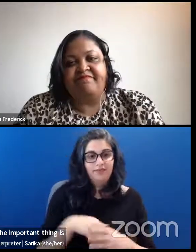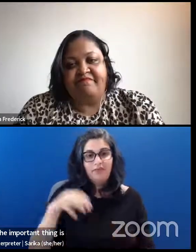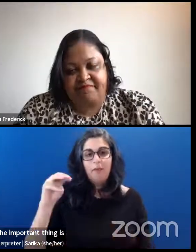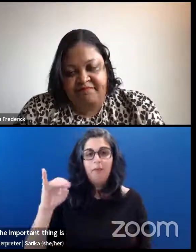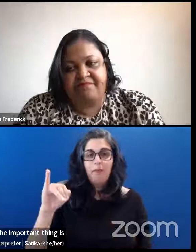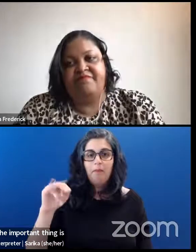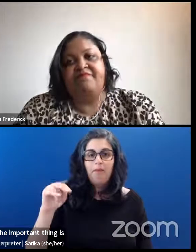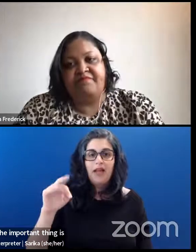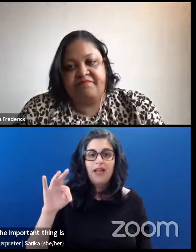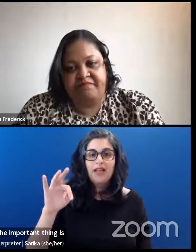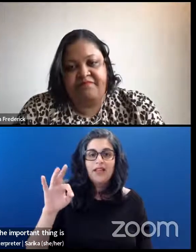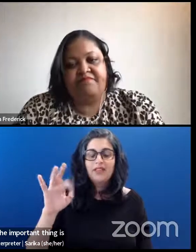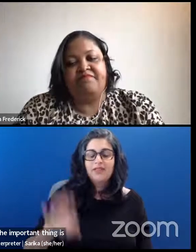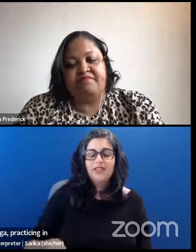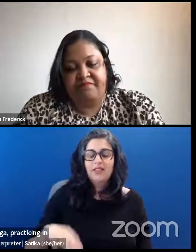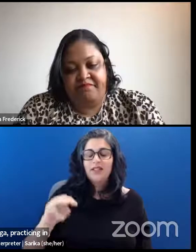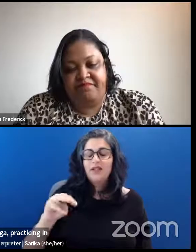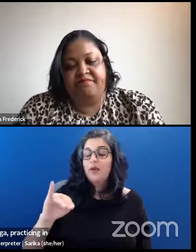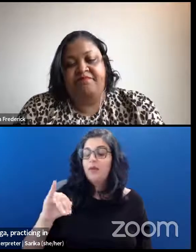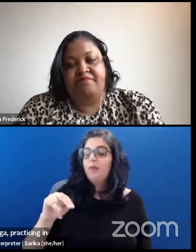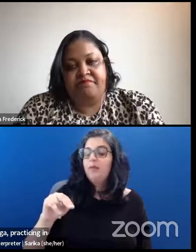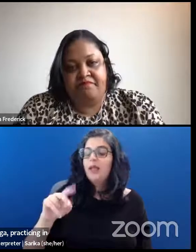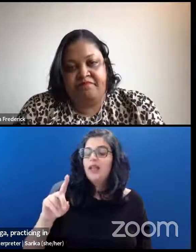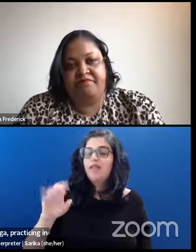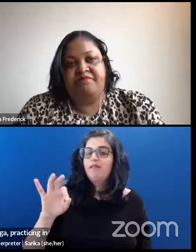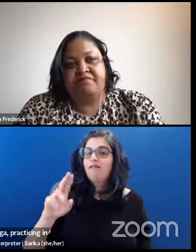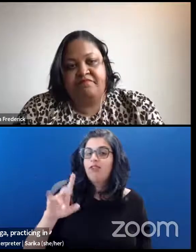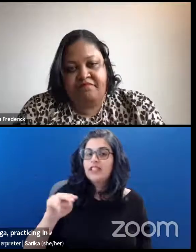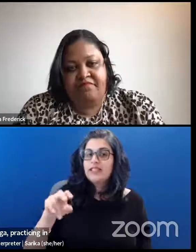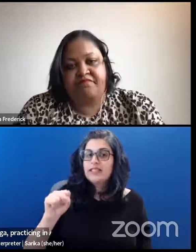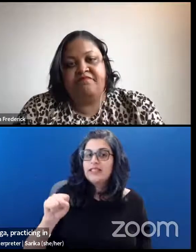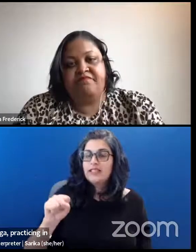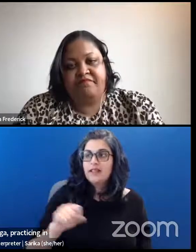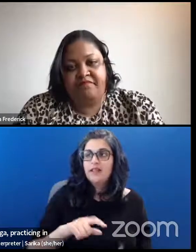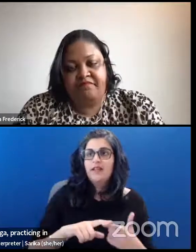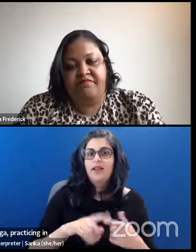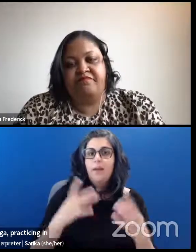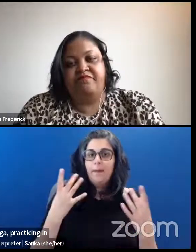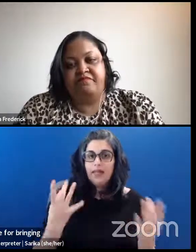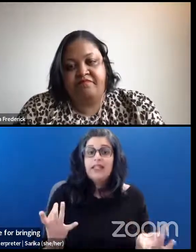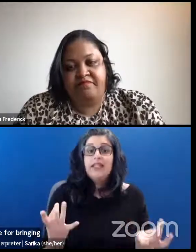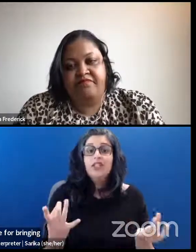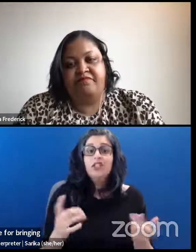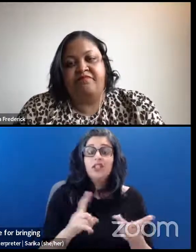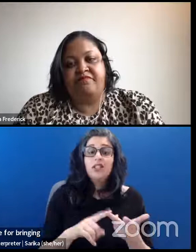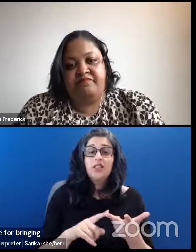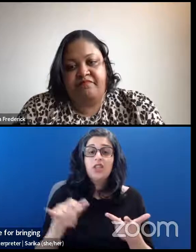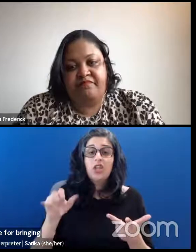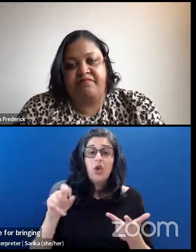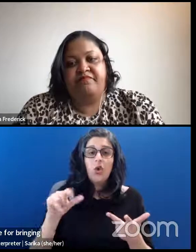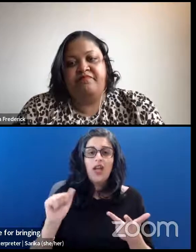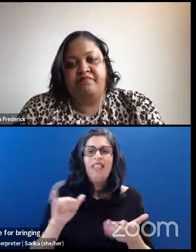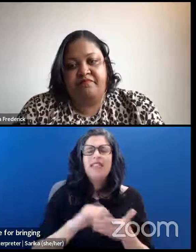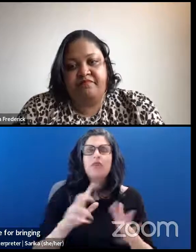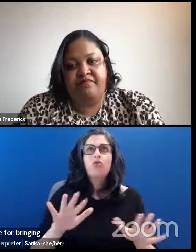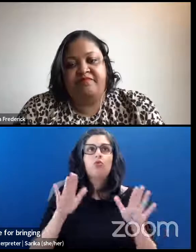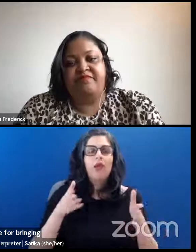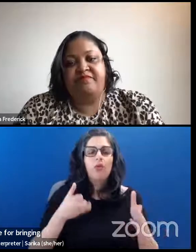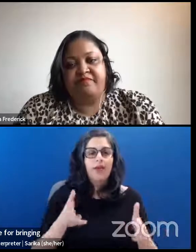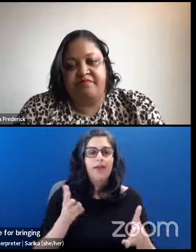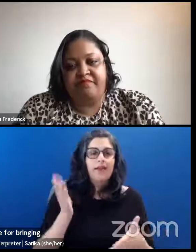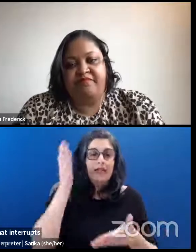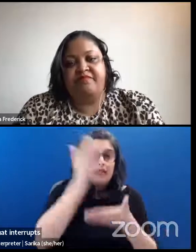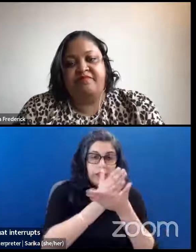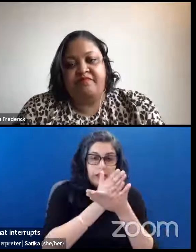resource for bringing about this kind of tone that interrupts this current and constant